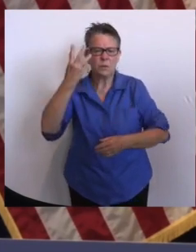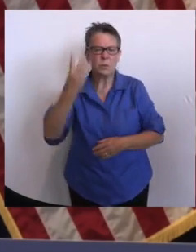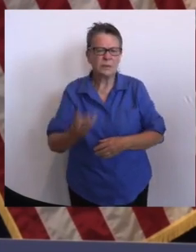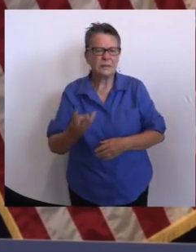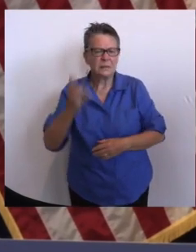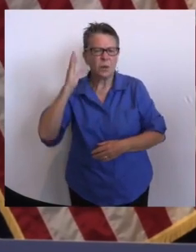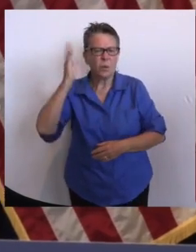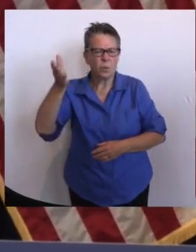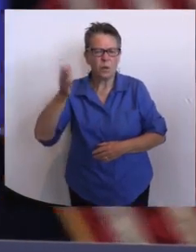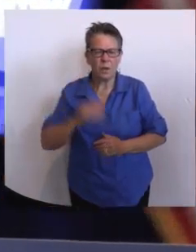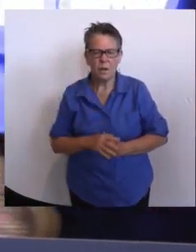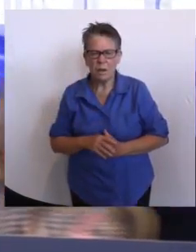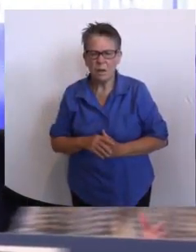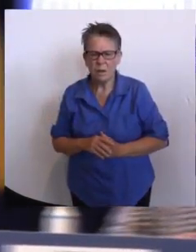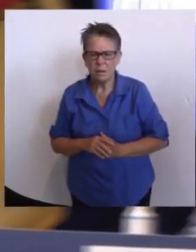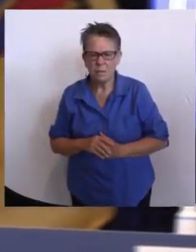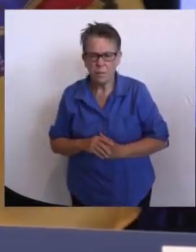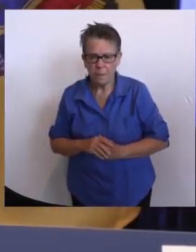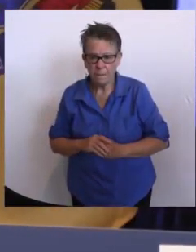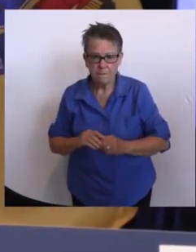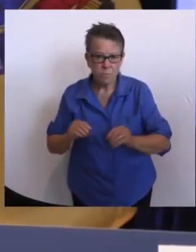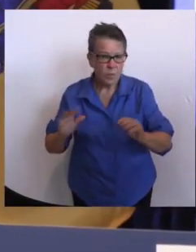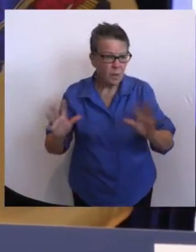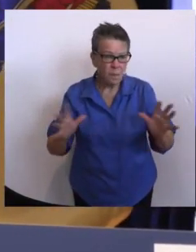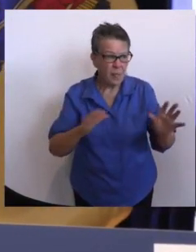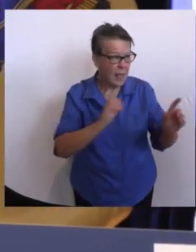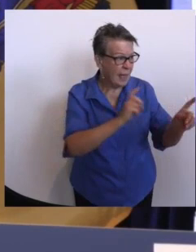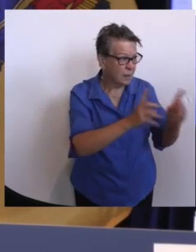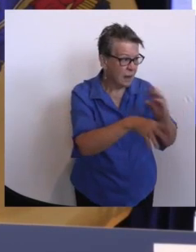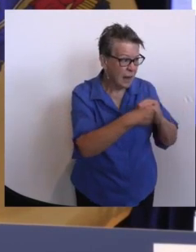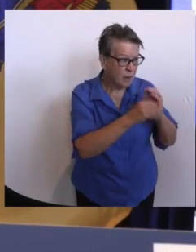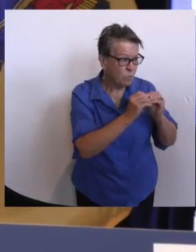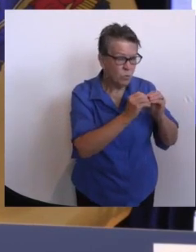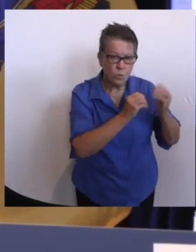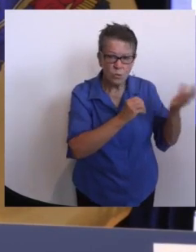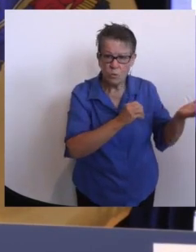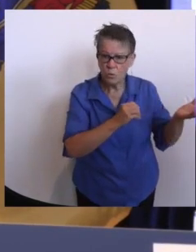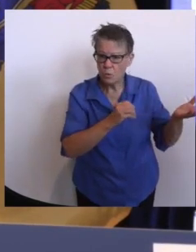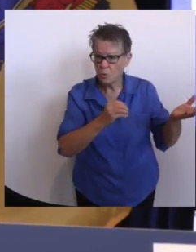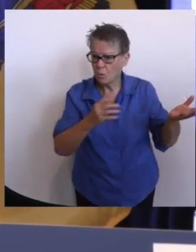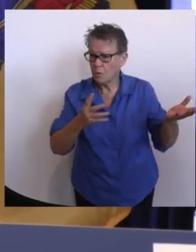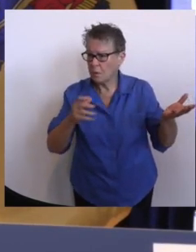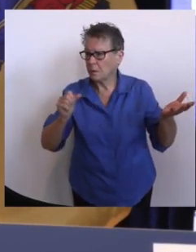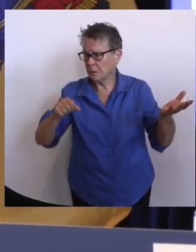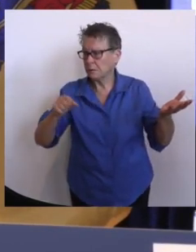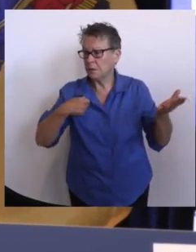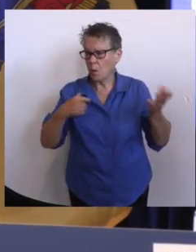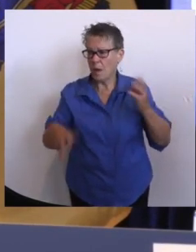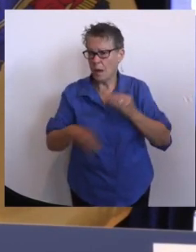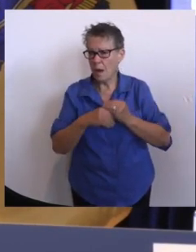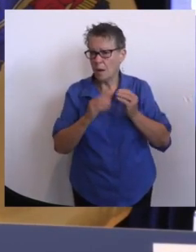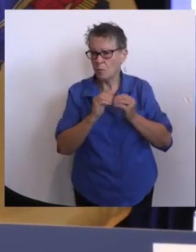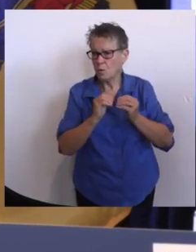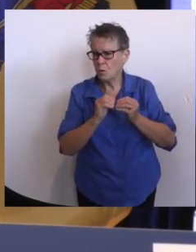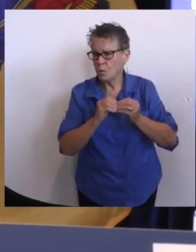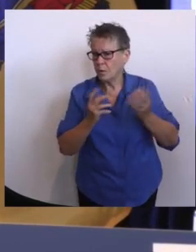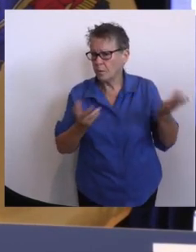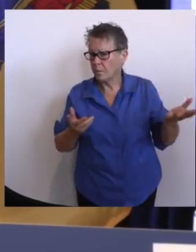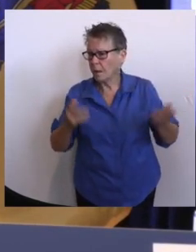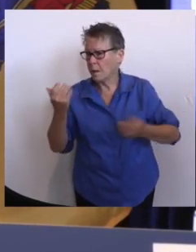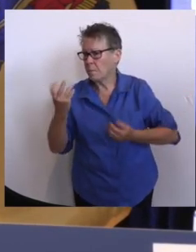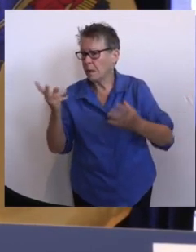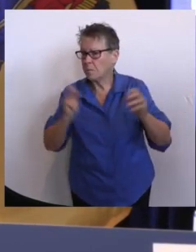Ed, anything you want to add to that? I can say this, you know, there is obviously a lot of interest in how well the vaccine's working,